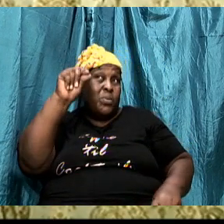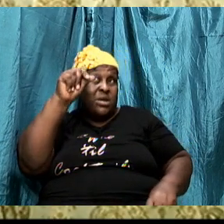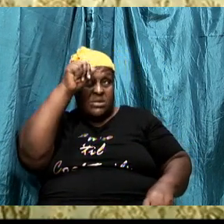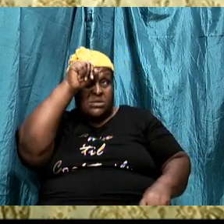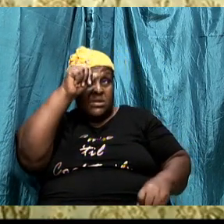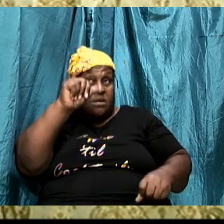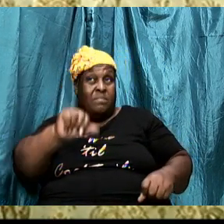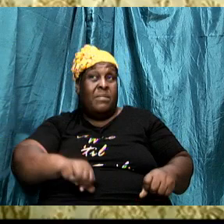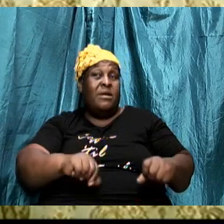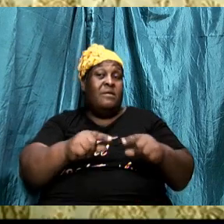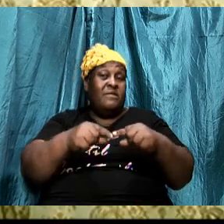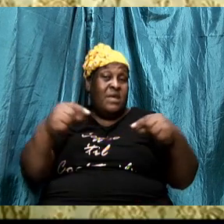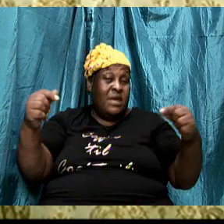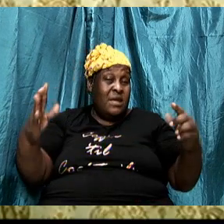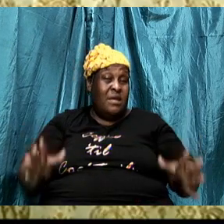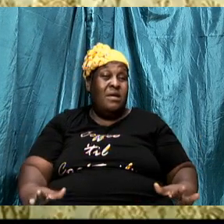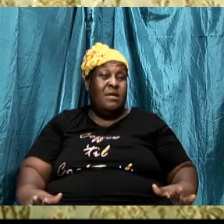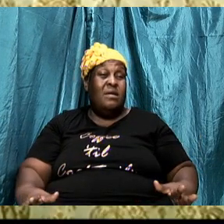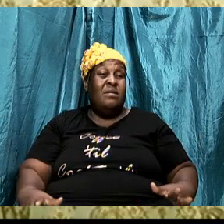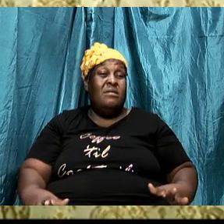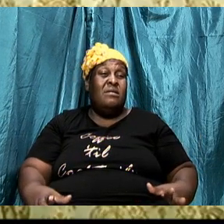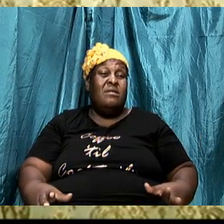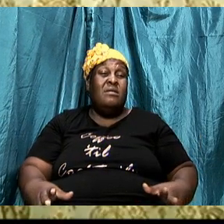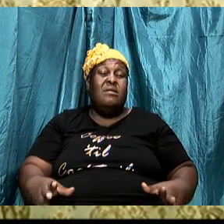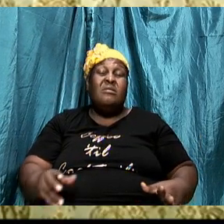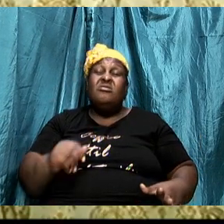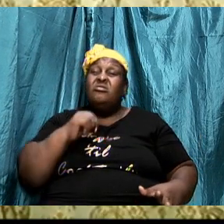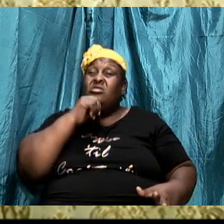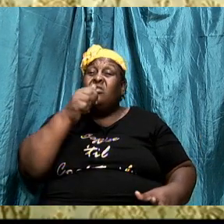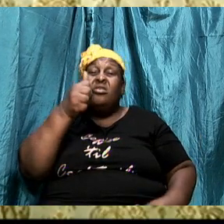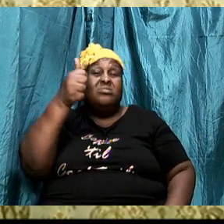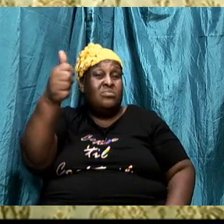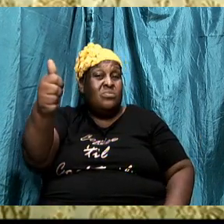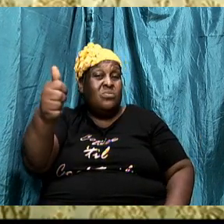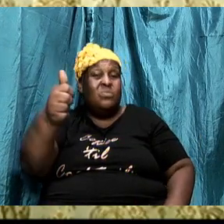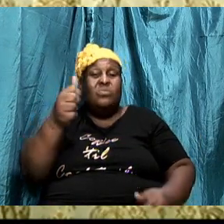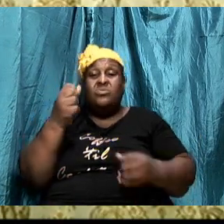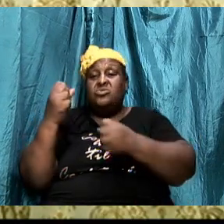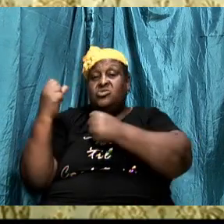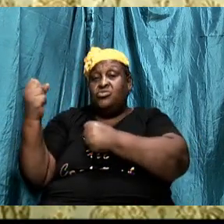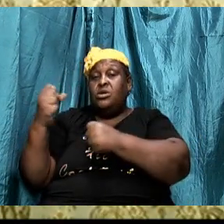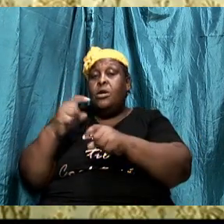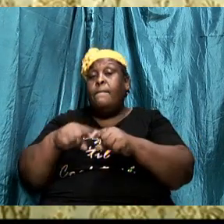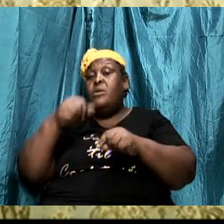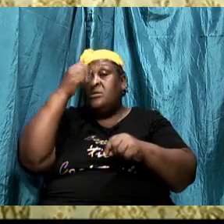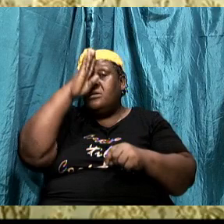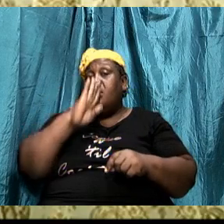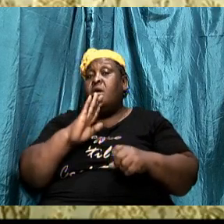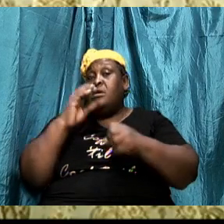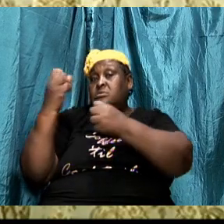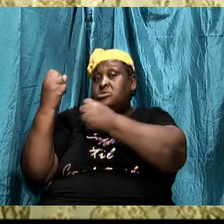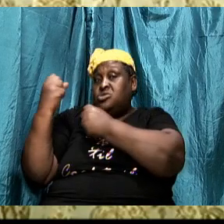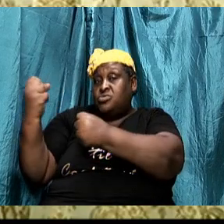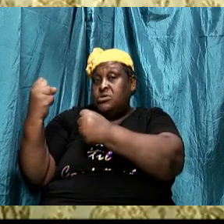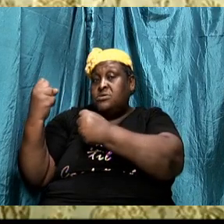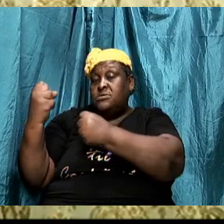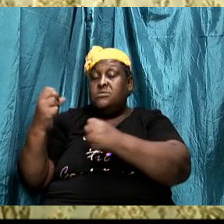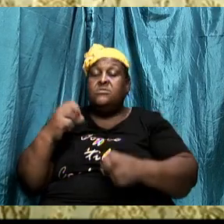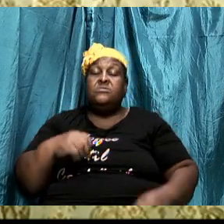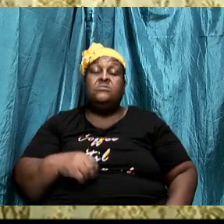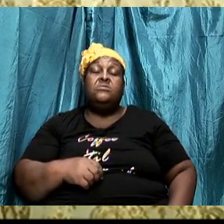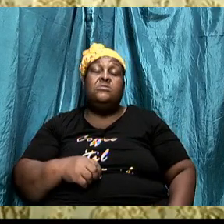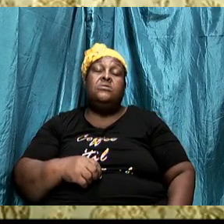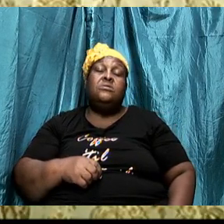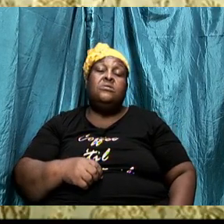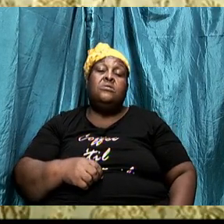that it's not anything pertaining to them, but it is of the Lord. I want us want to tell us that the strength that